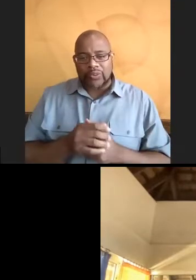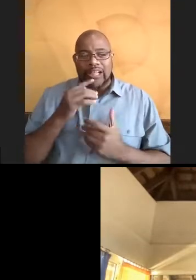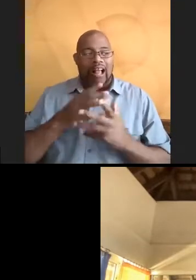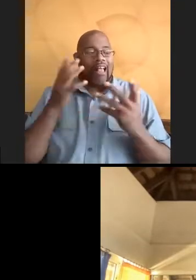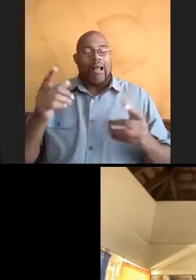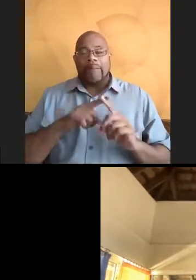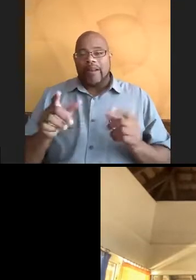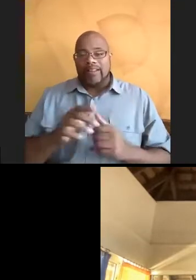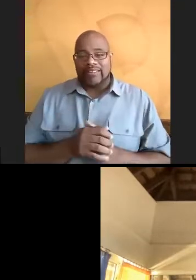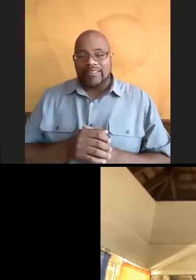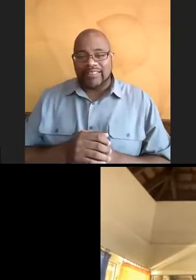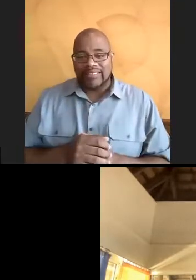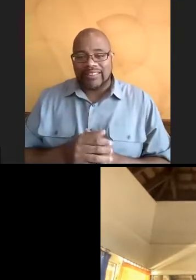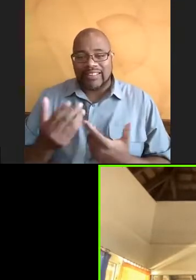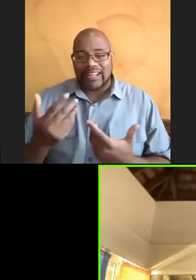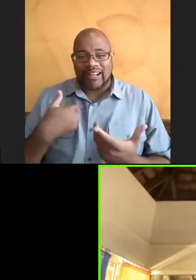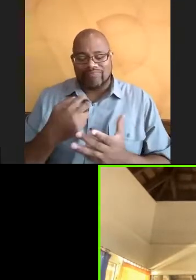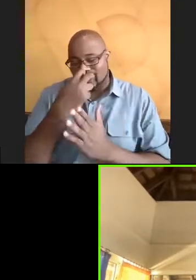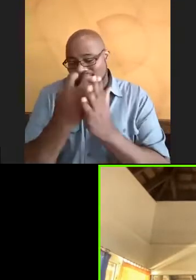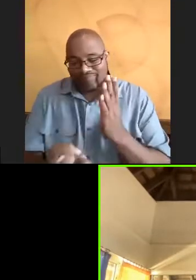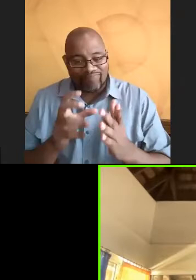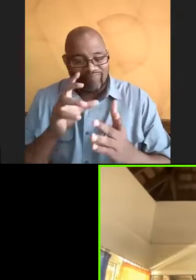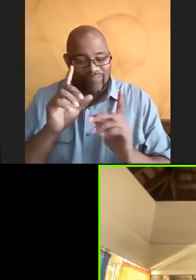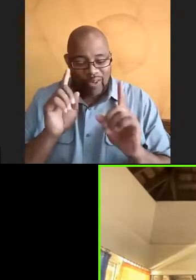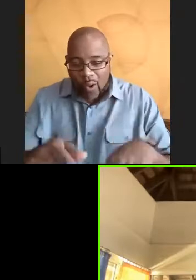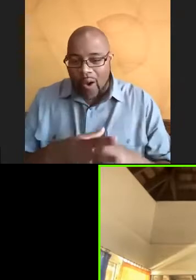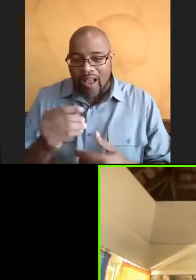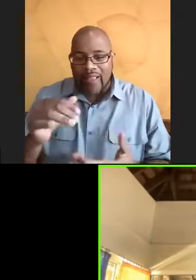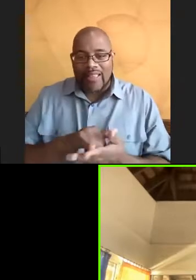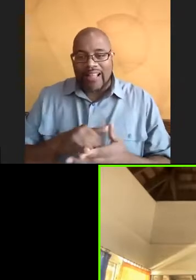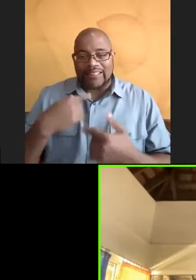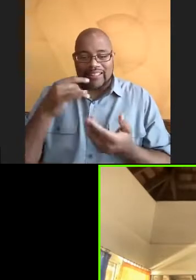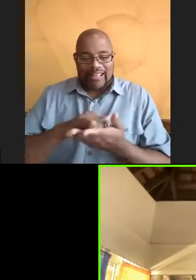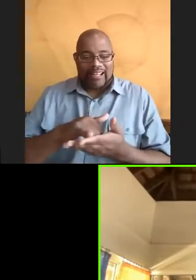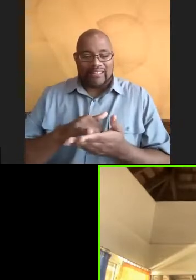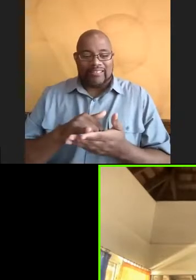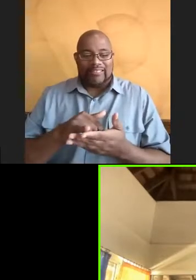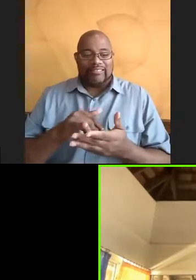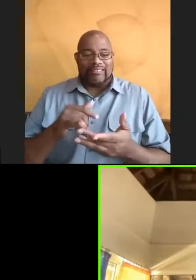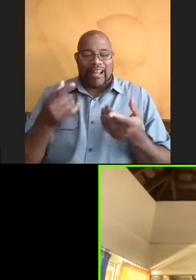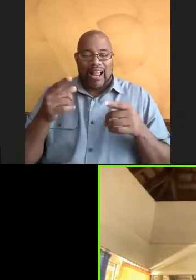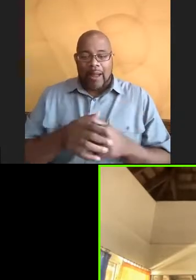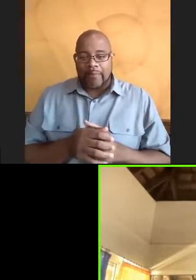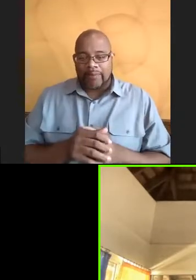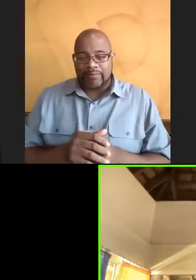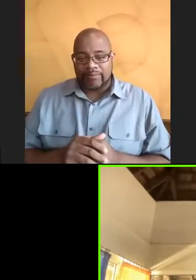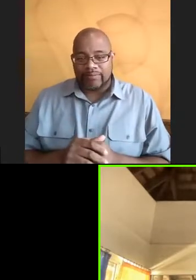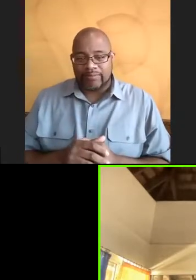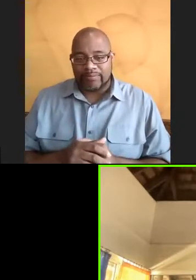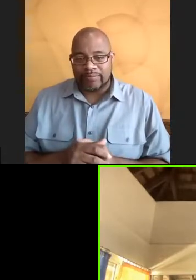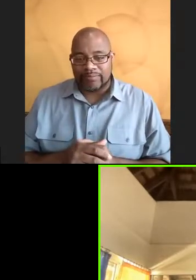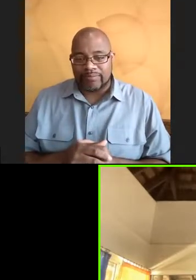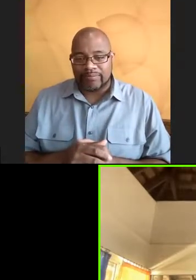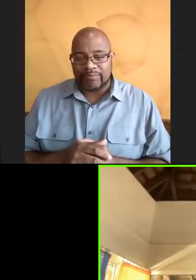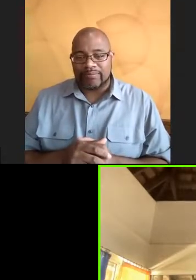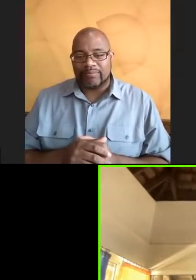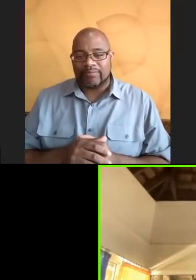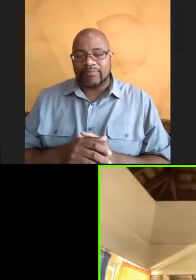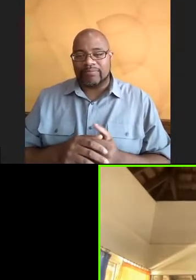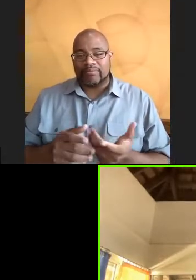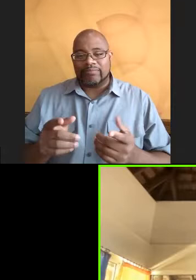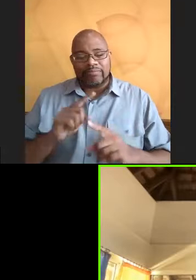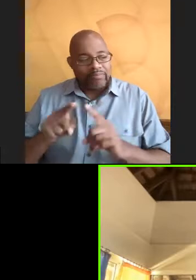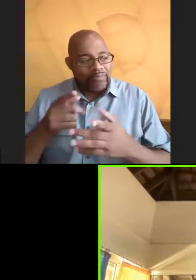But you know, I just want to dive right into it. And in the application, I had interviews with like Vincent Caravone and